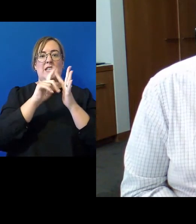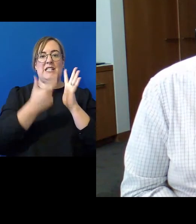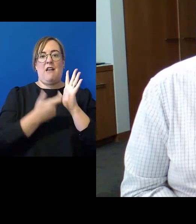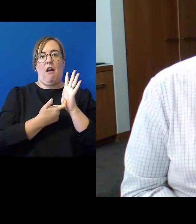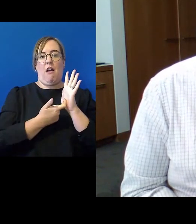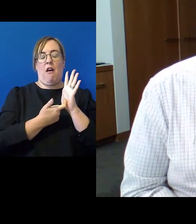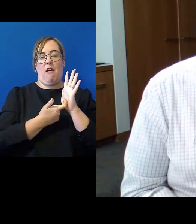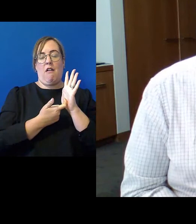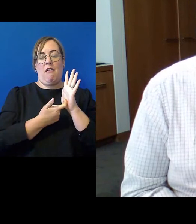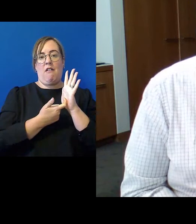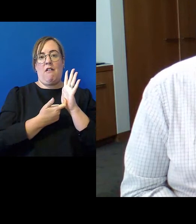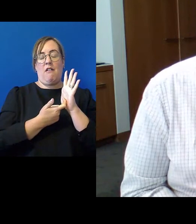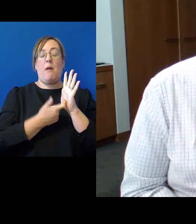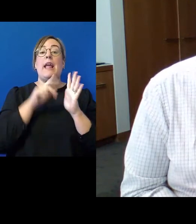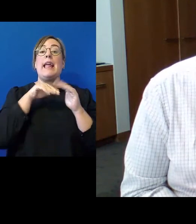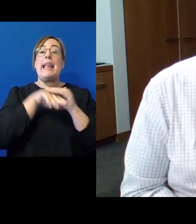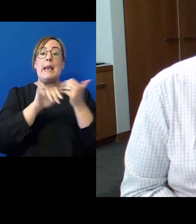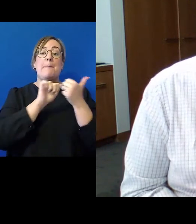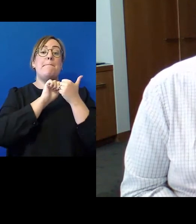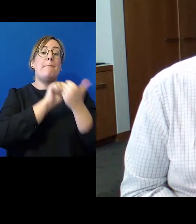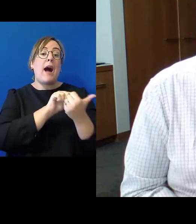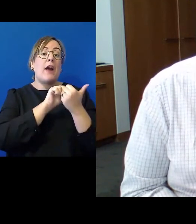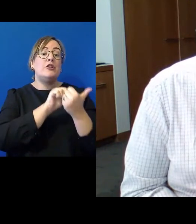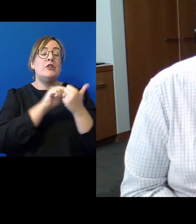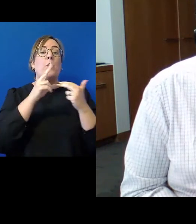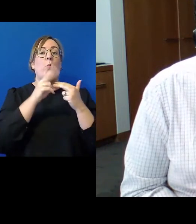in partnership with the court at least at a structural level